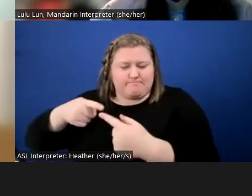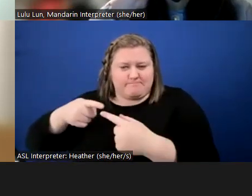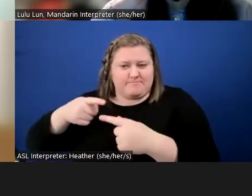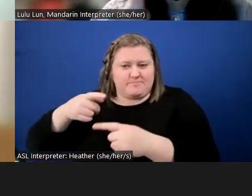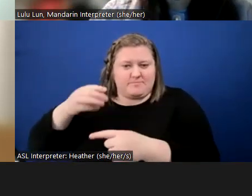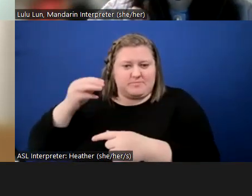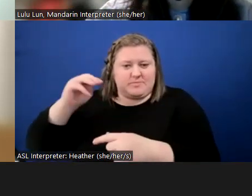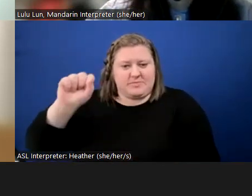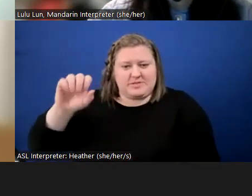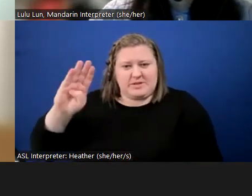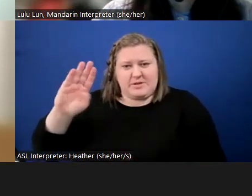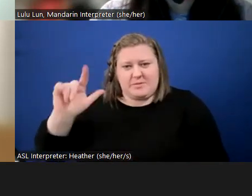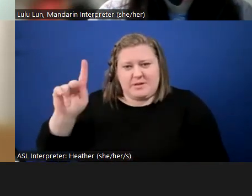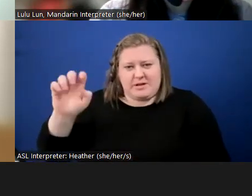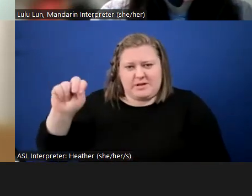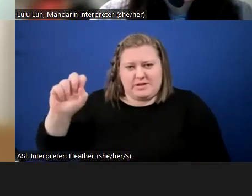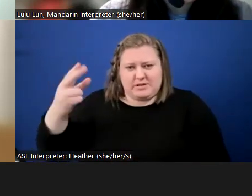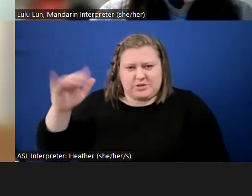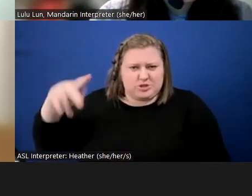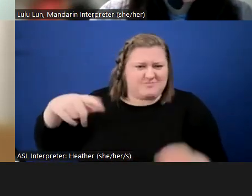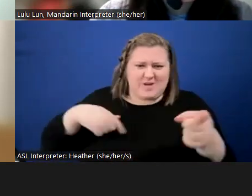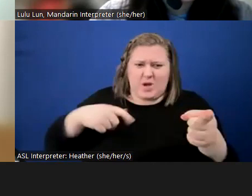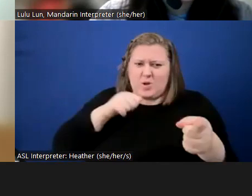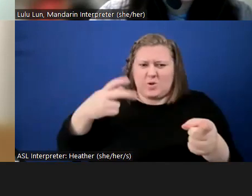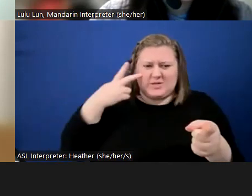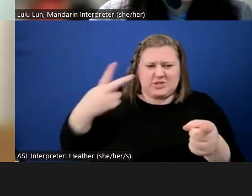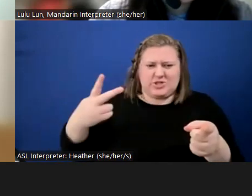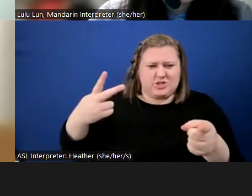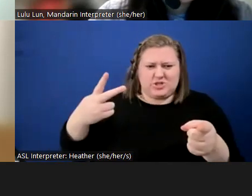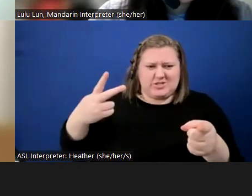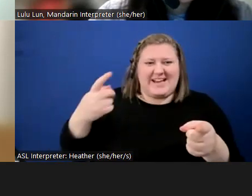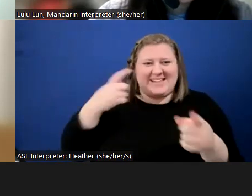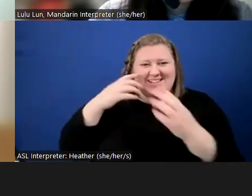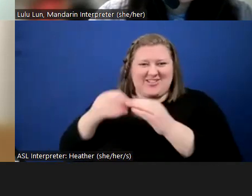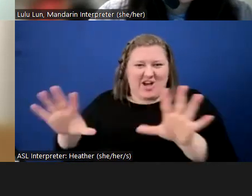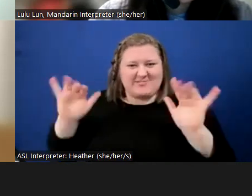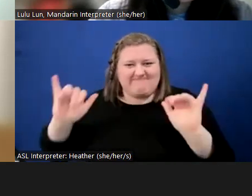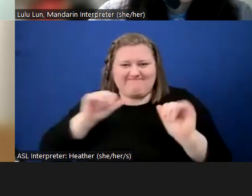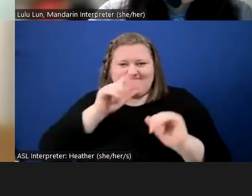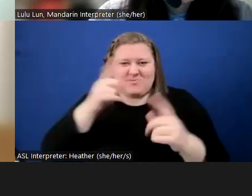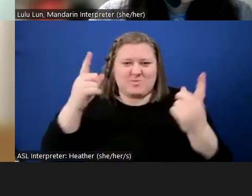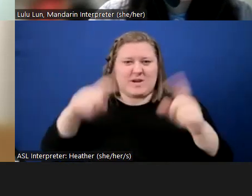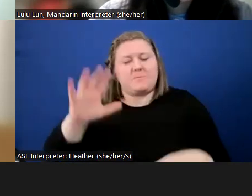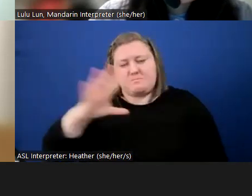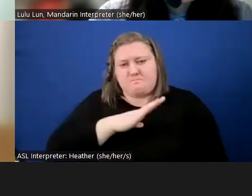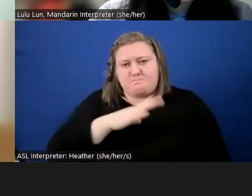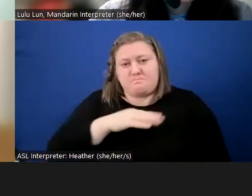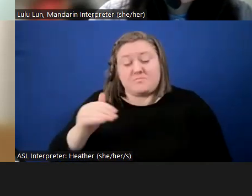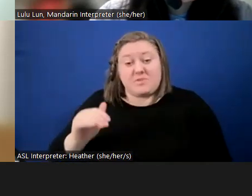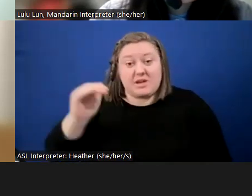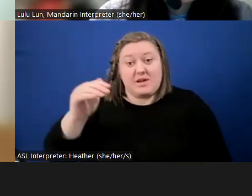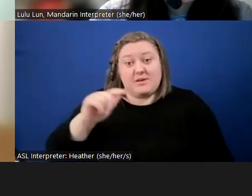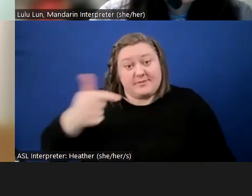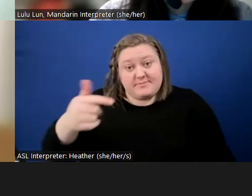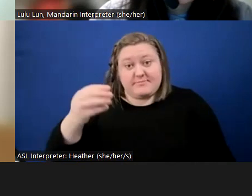with Ms. Blankenship. I don't see her on the... Yes, I think I lost her. I'm not sure what happened. So I will promote Mr. Morris